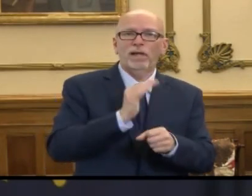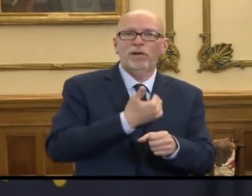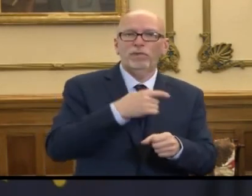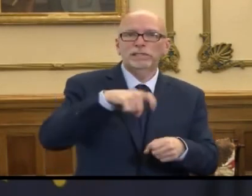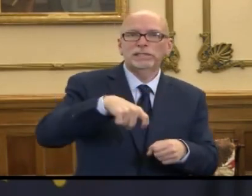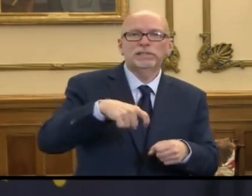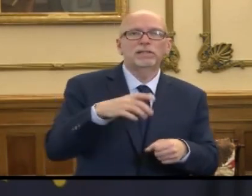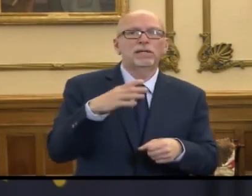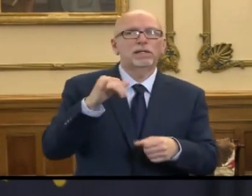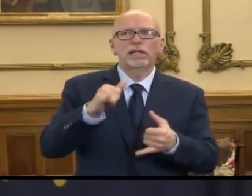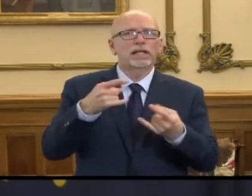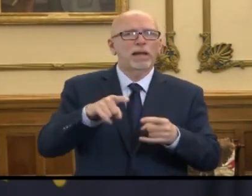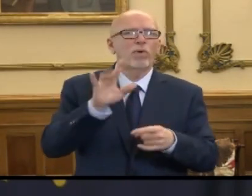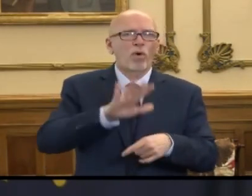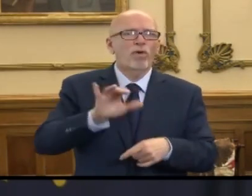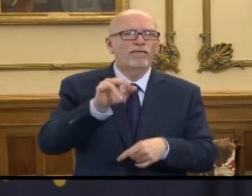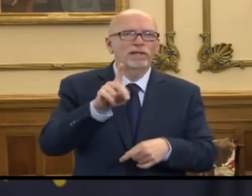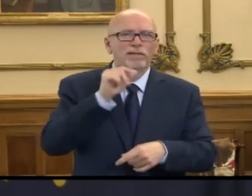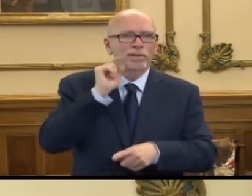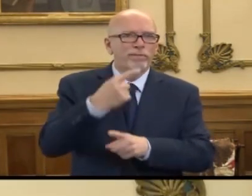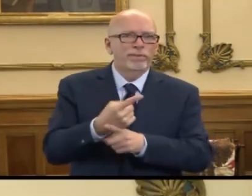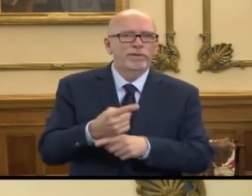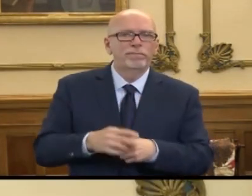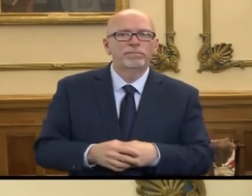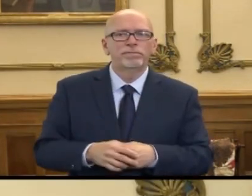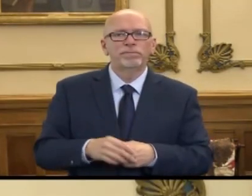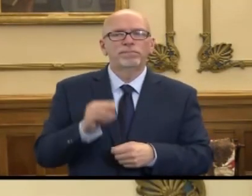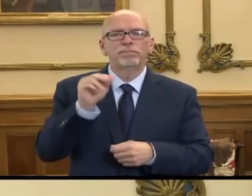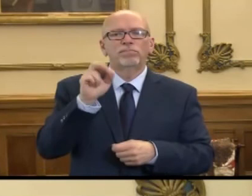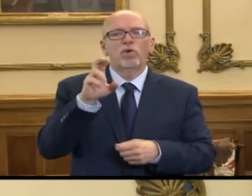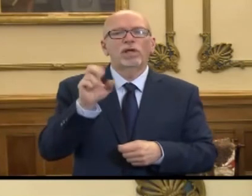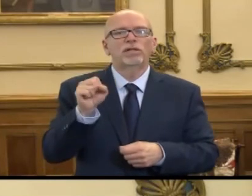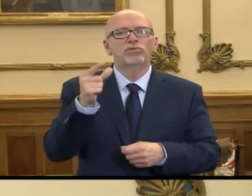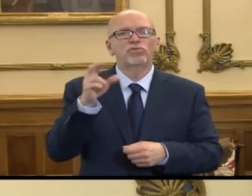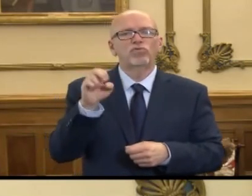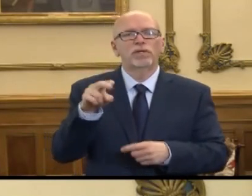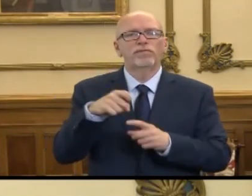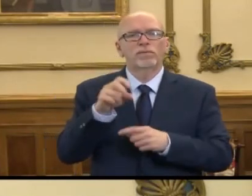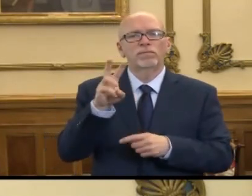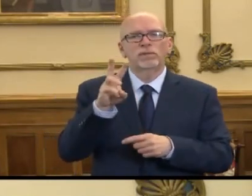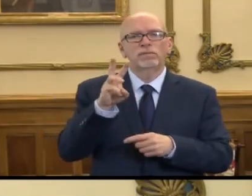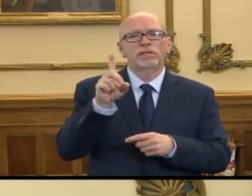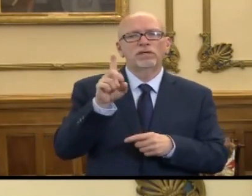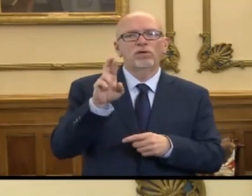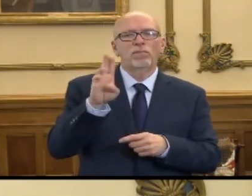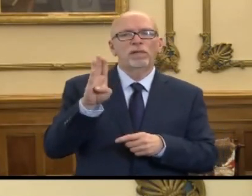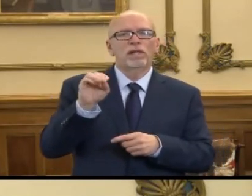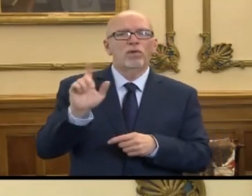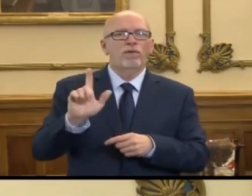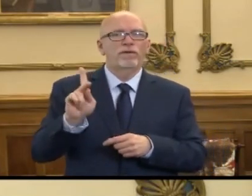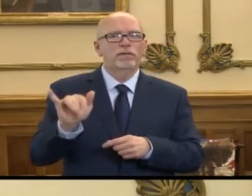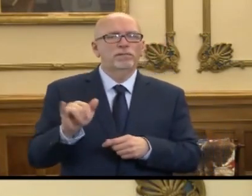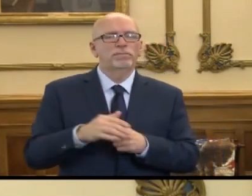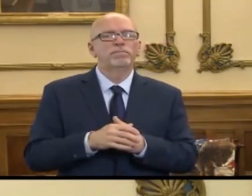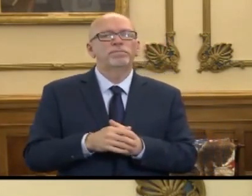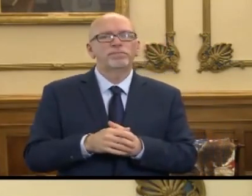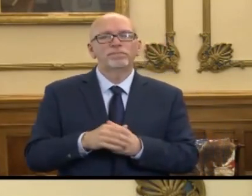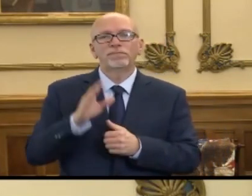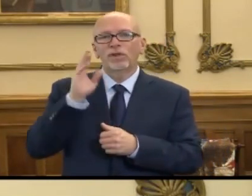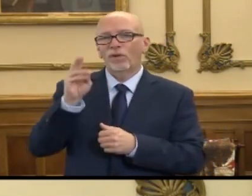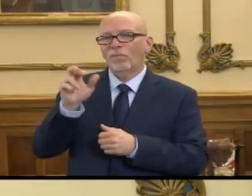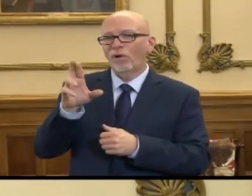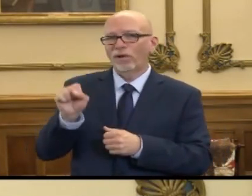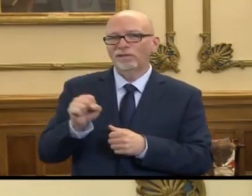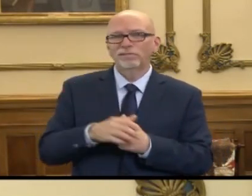happening all over the state of Indiana. Marcus Green, WDRB, Louisville. Sure. Hello, Marcus. Good afternoon.